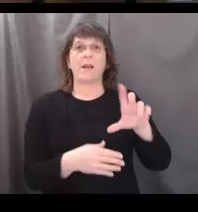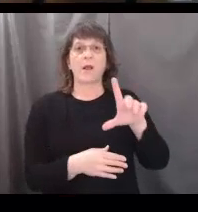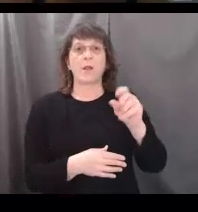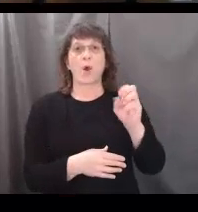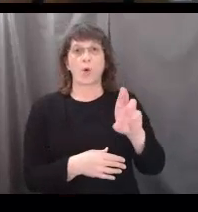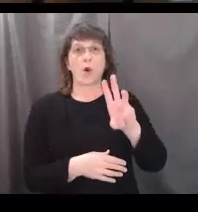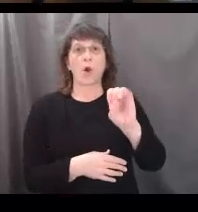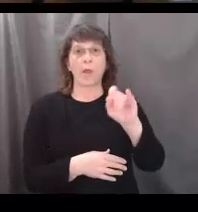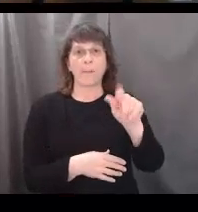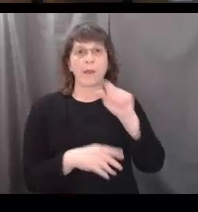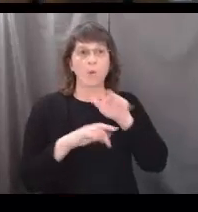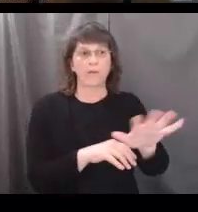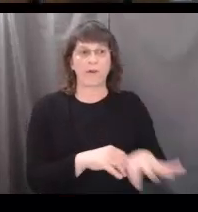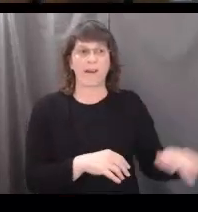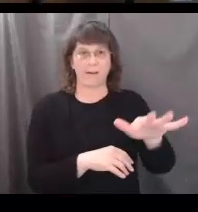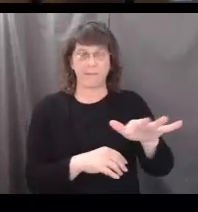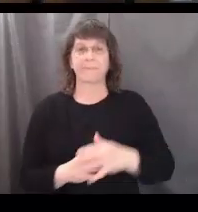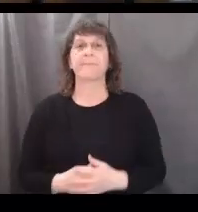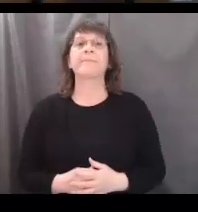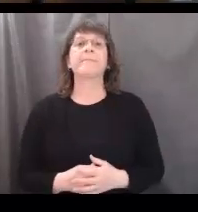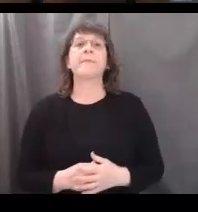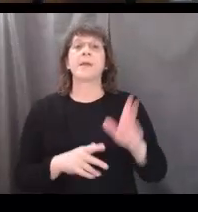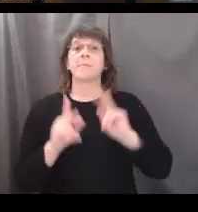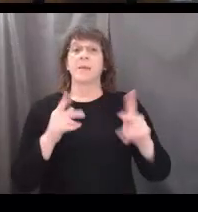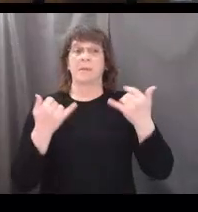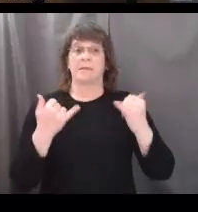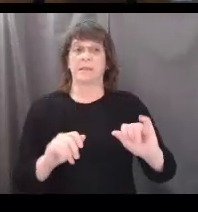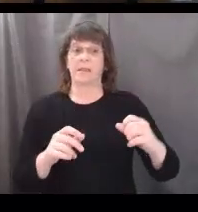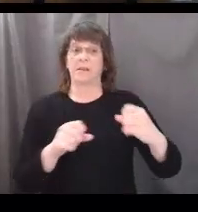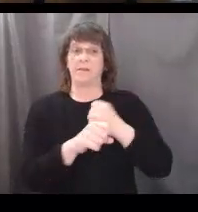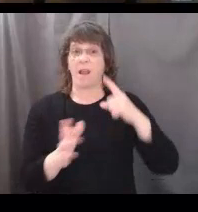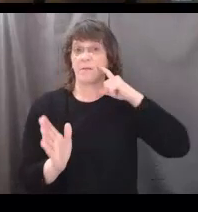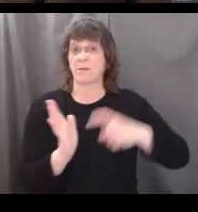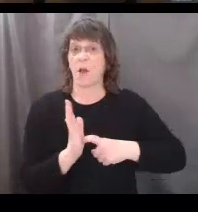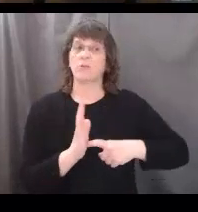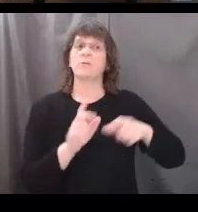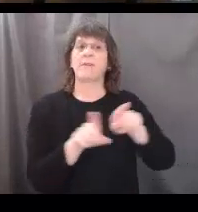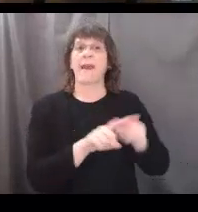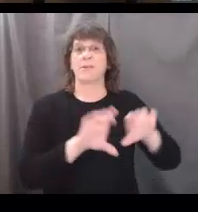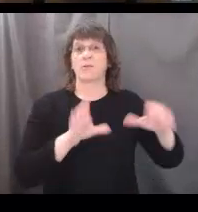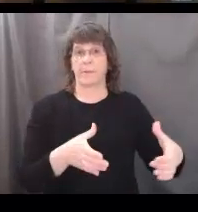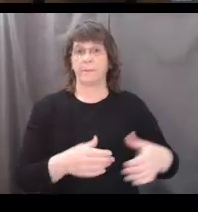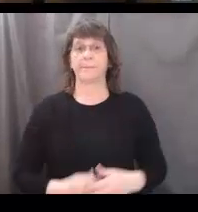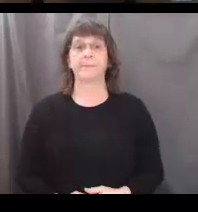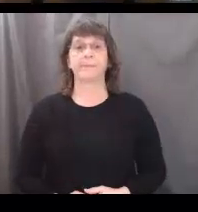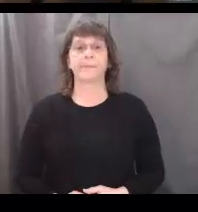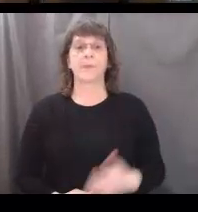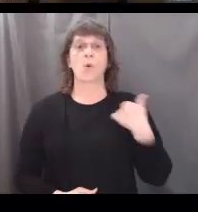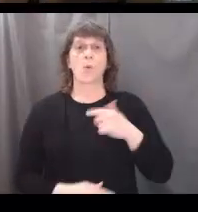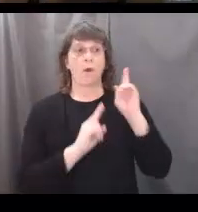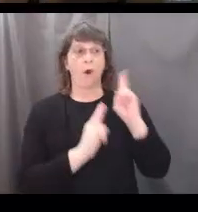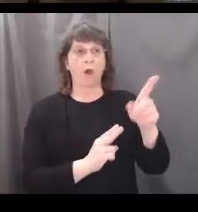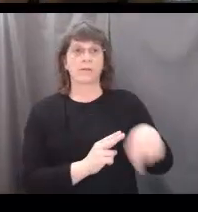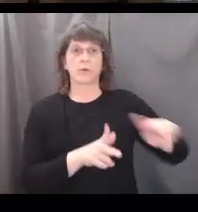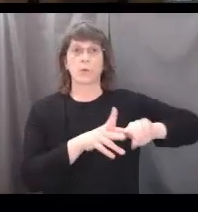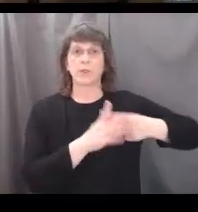River region and beyond. Chinook people are still fighting to be acknowledged and recognized as a tribe. We honor